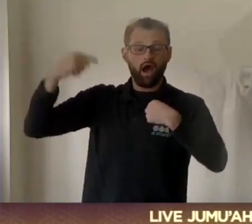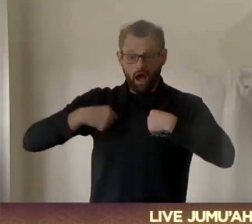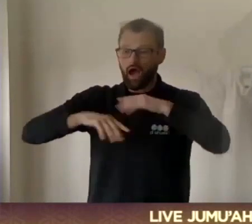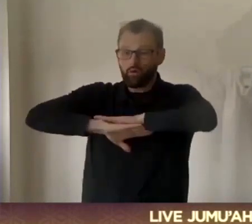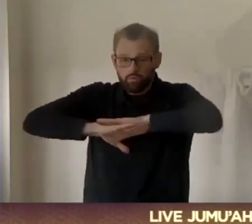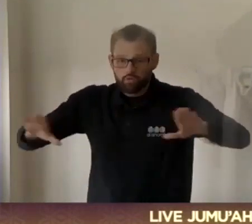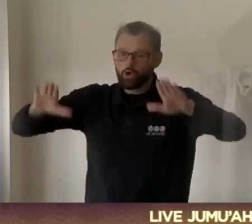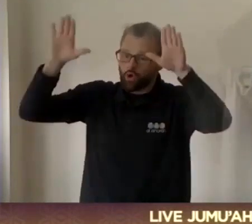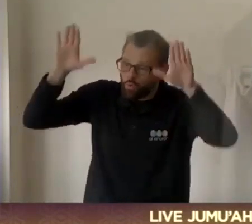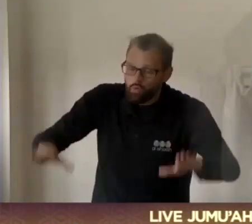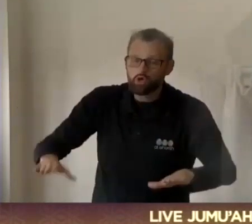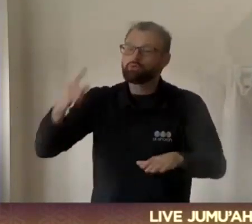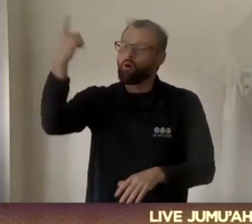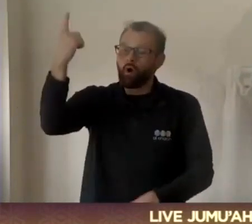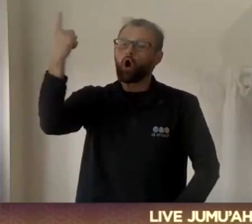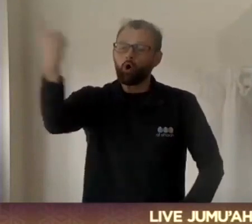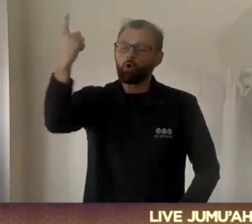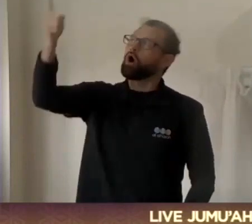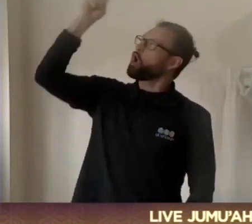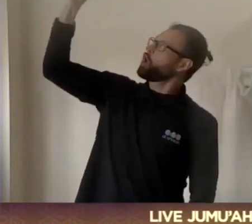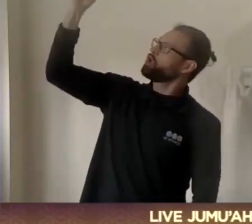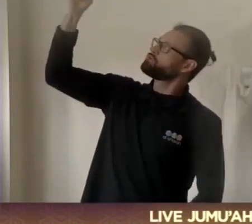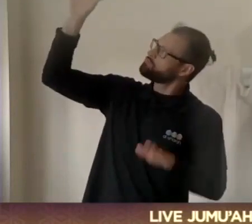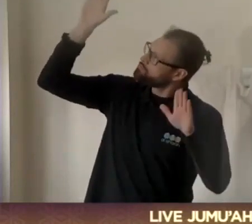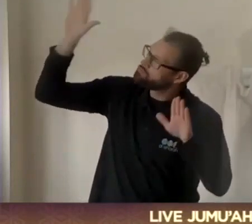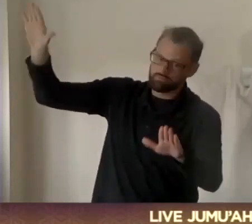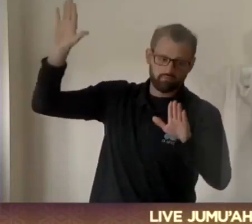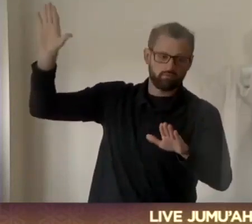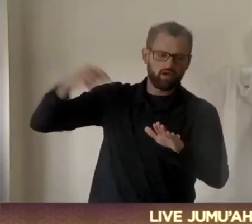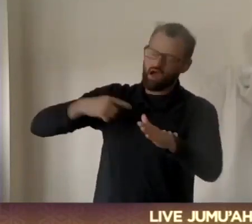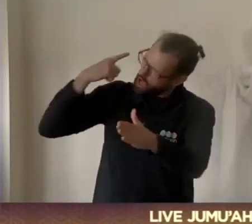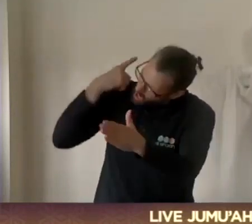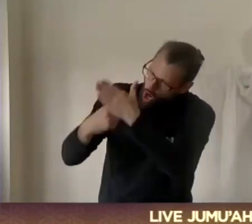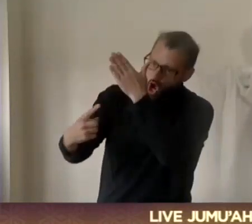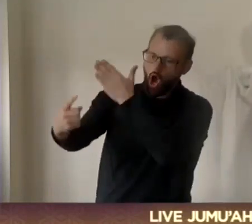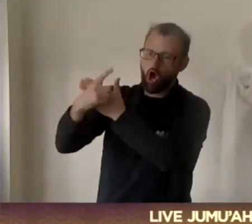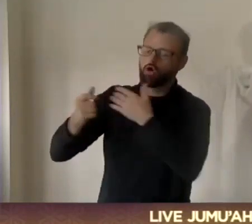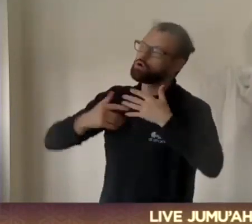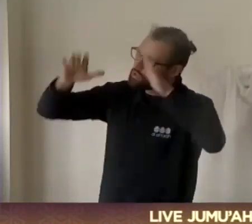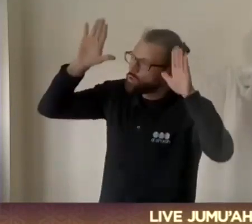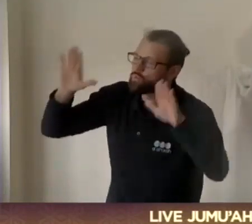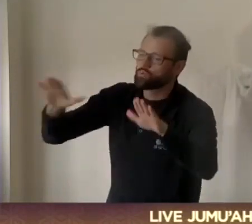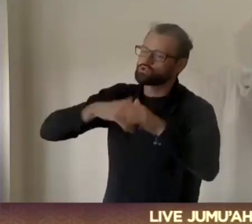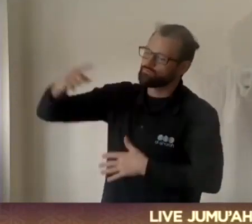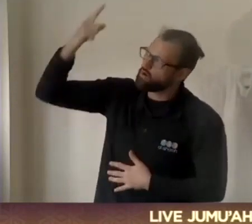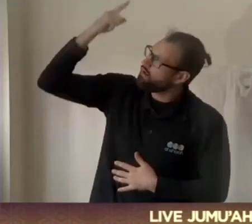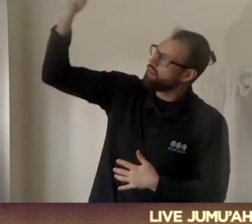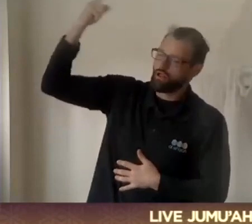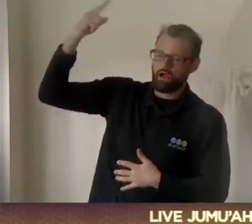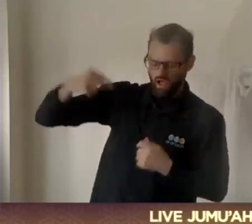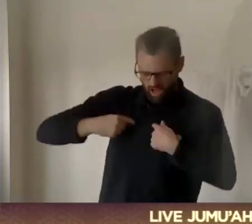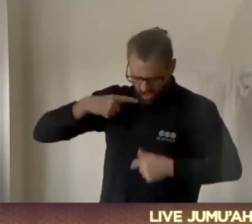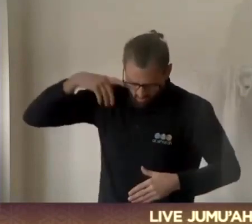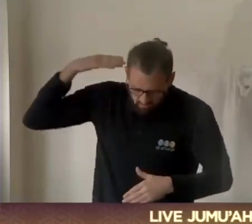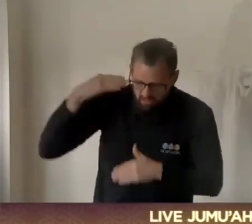worship anyone besides Allah. I will only render acts of worship for Allah. I will